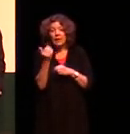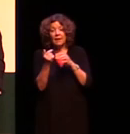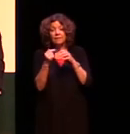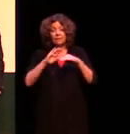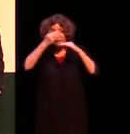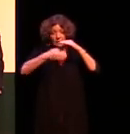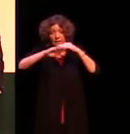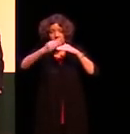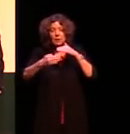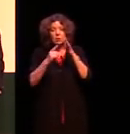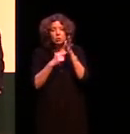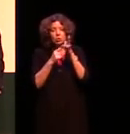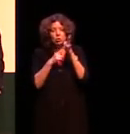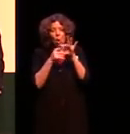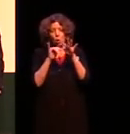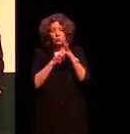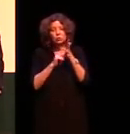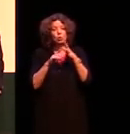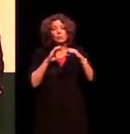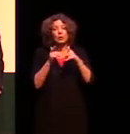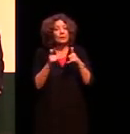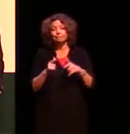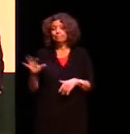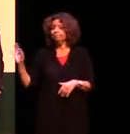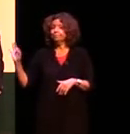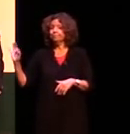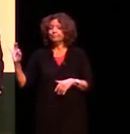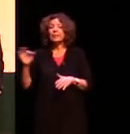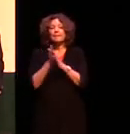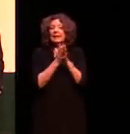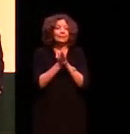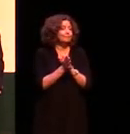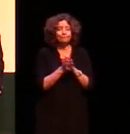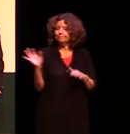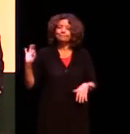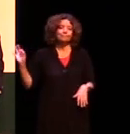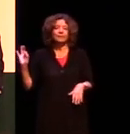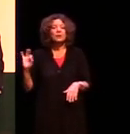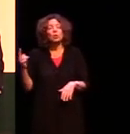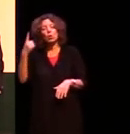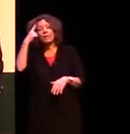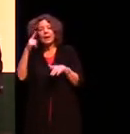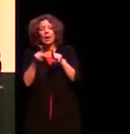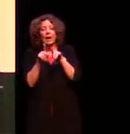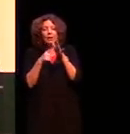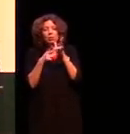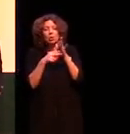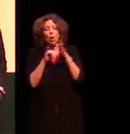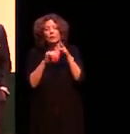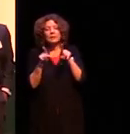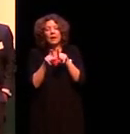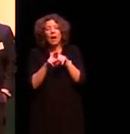to communicate language uh no there's not meaning sorry yeah no so you're thinking of tones like in um